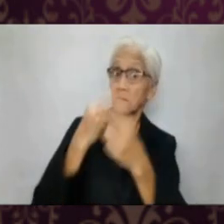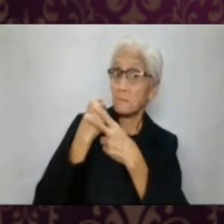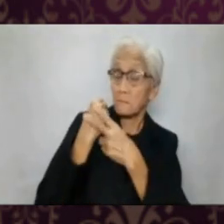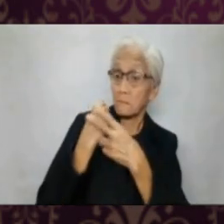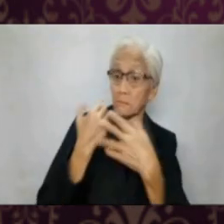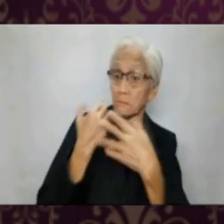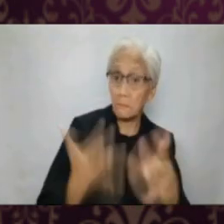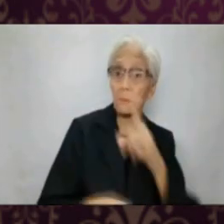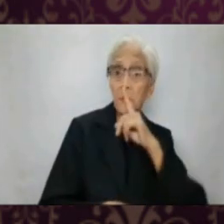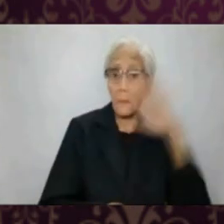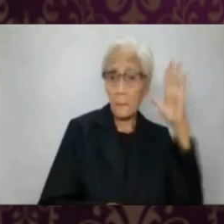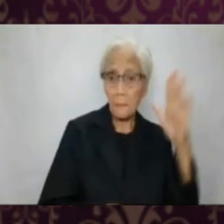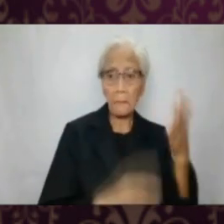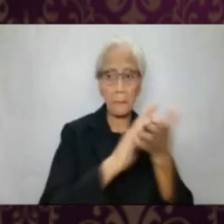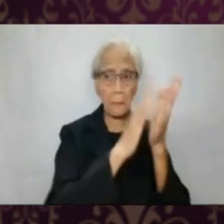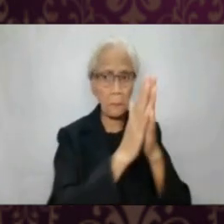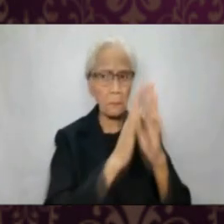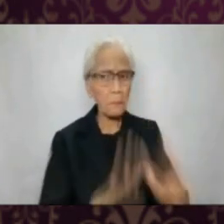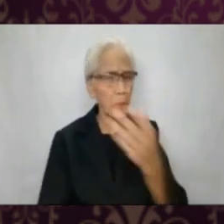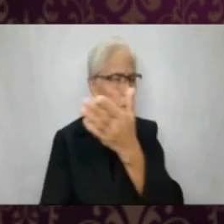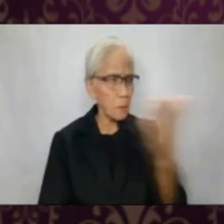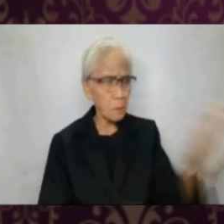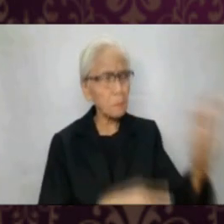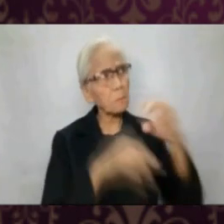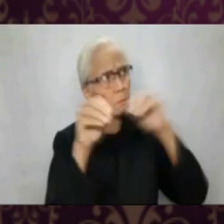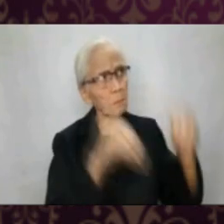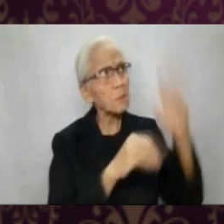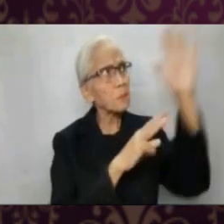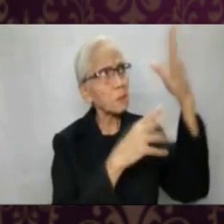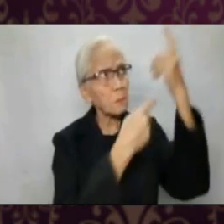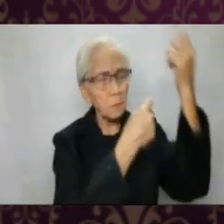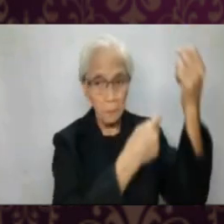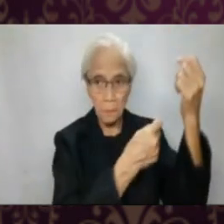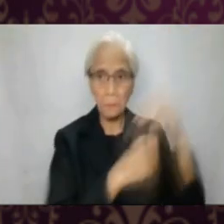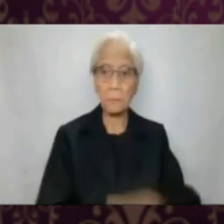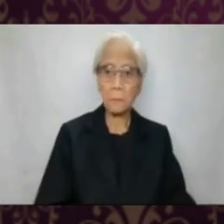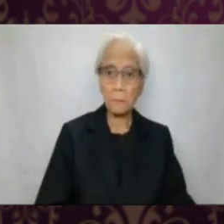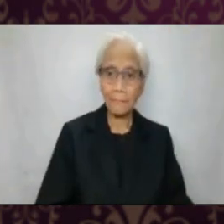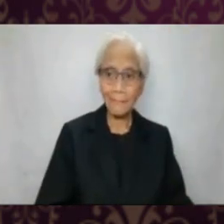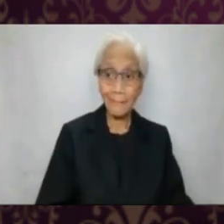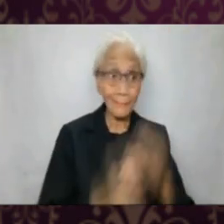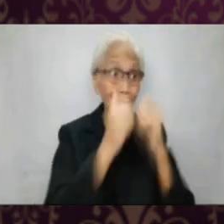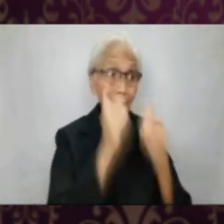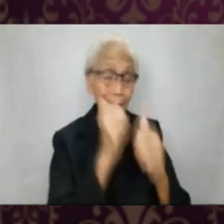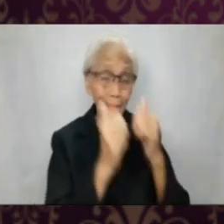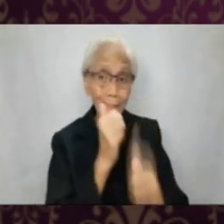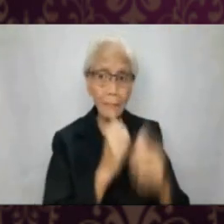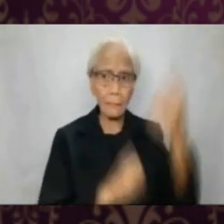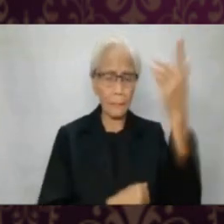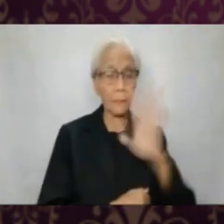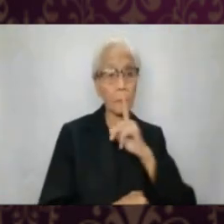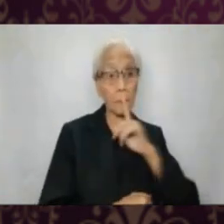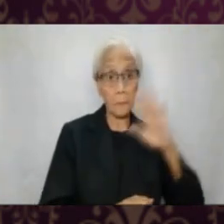Jesus is our security, promising peace to those who put their trust in Him. In other